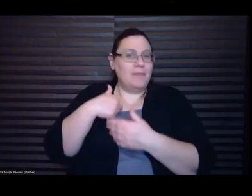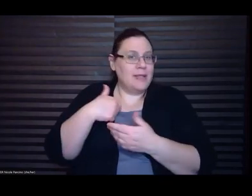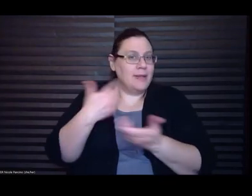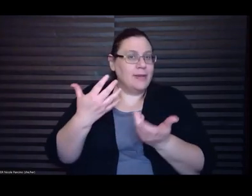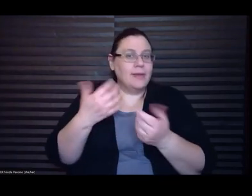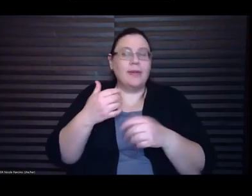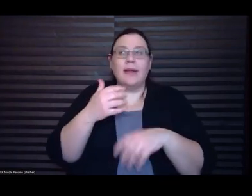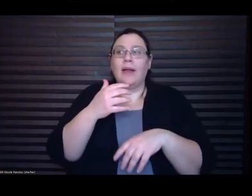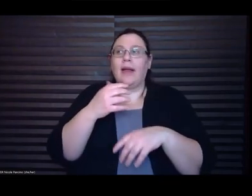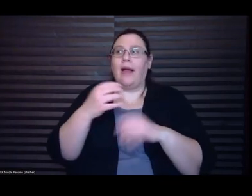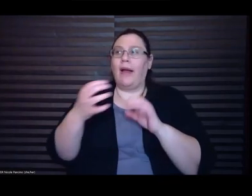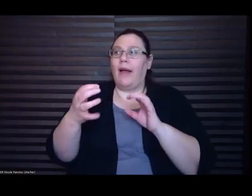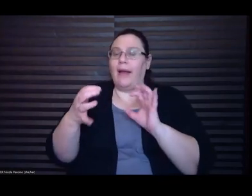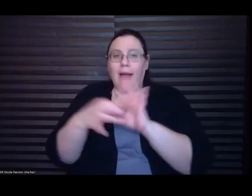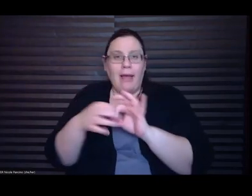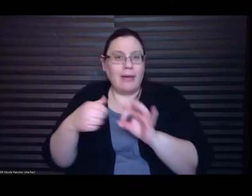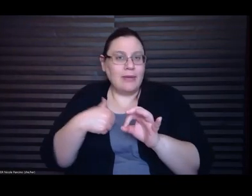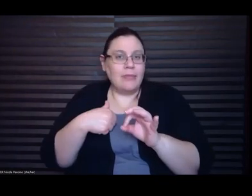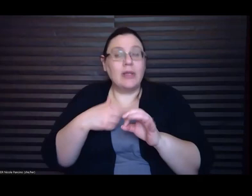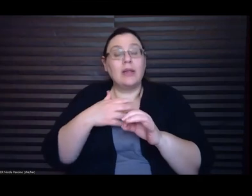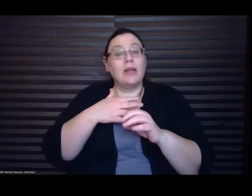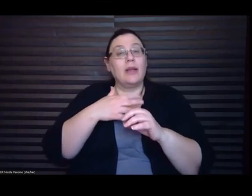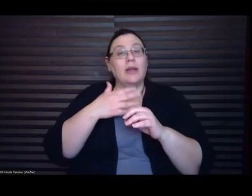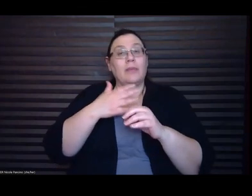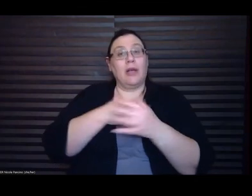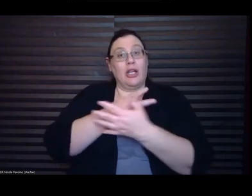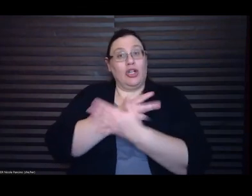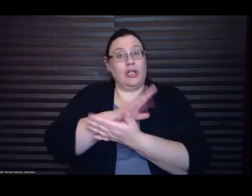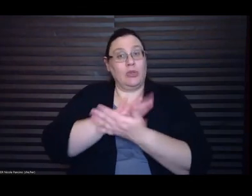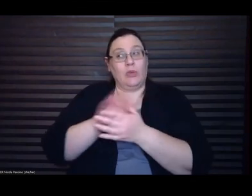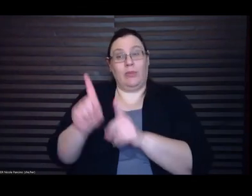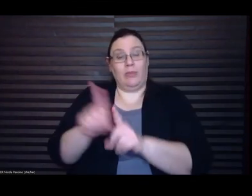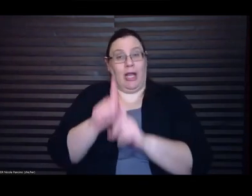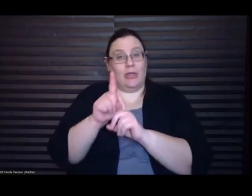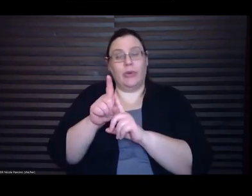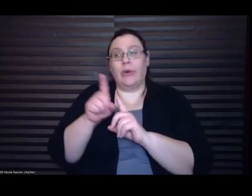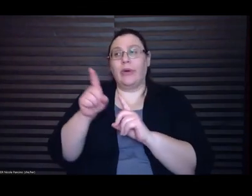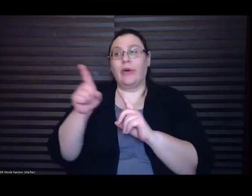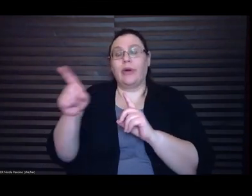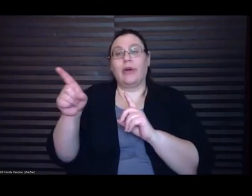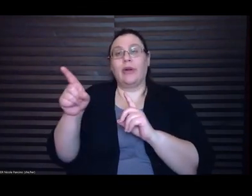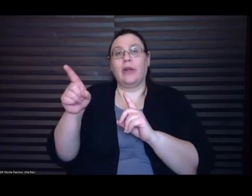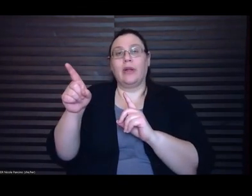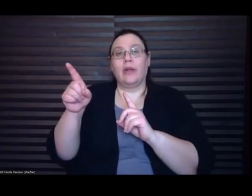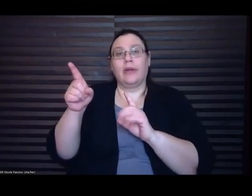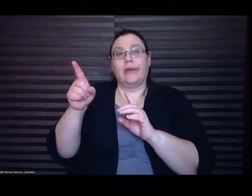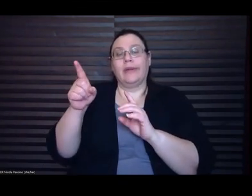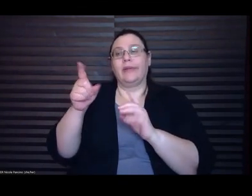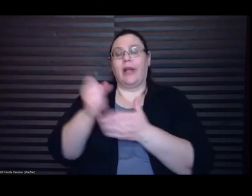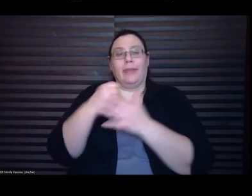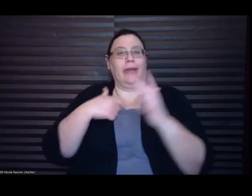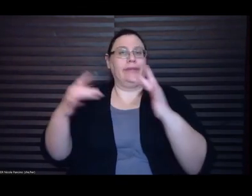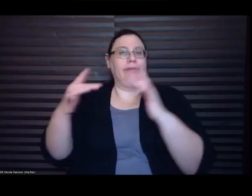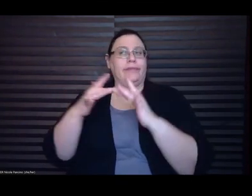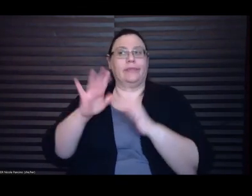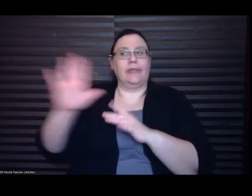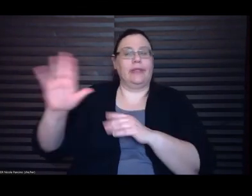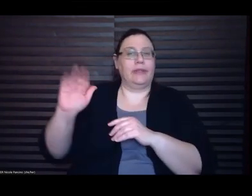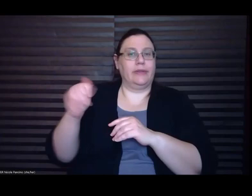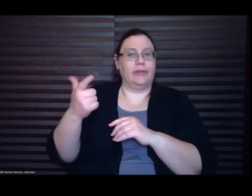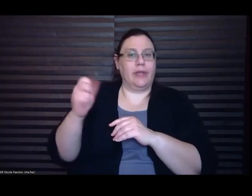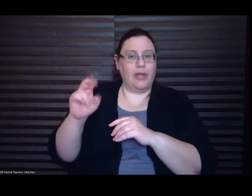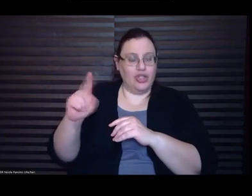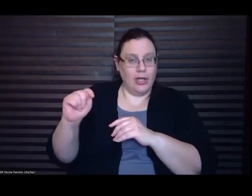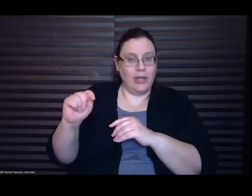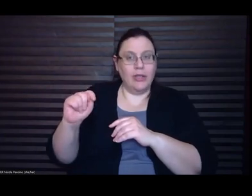mentor put me in touch with his agent and she's my agent and has been since the beginning and